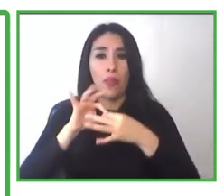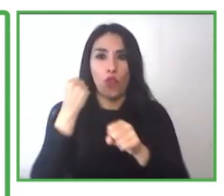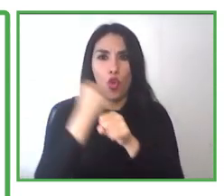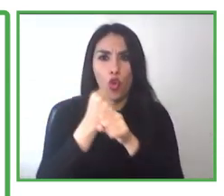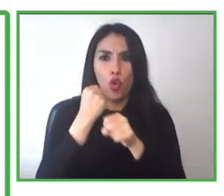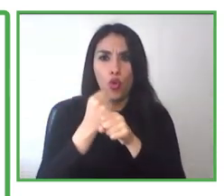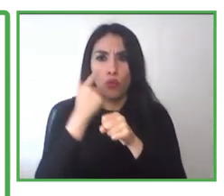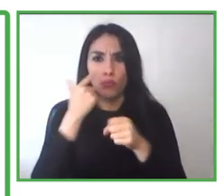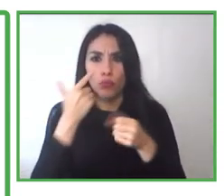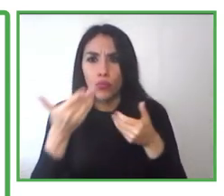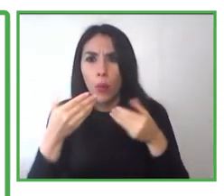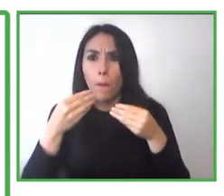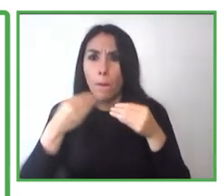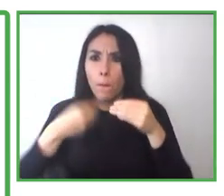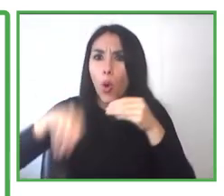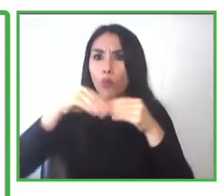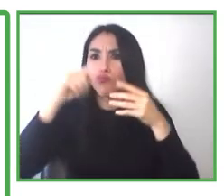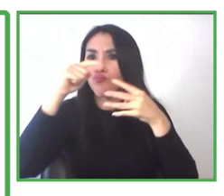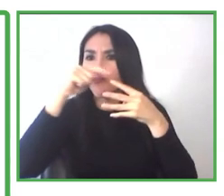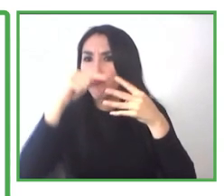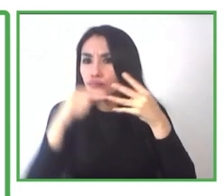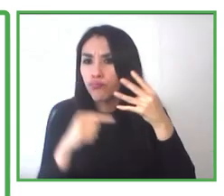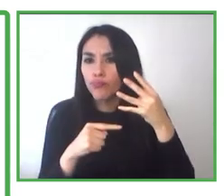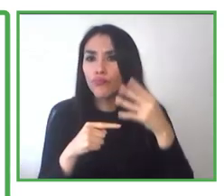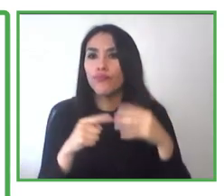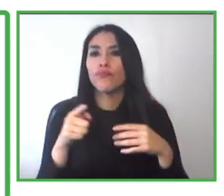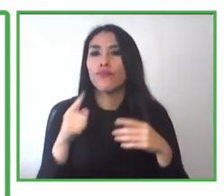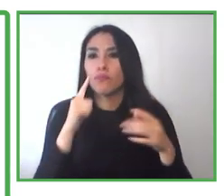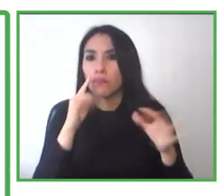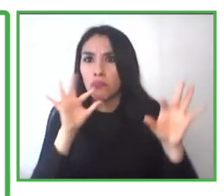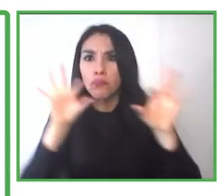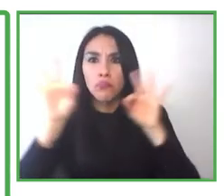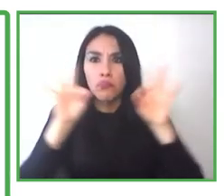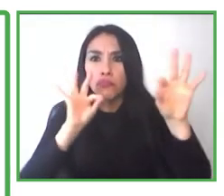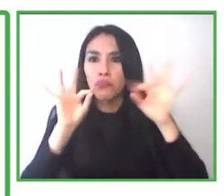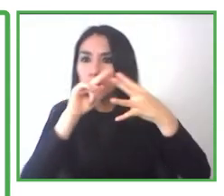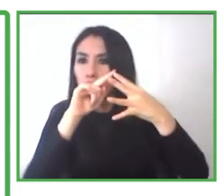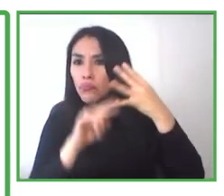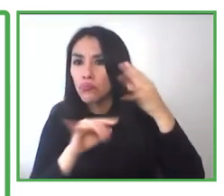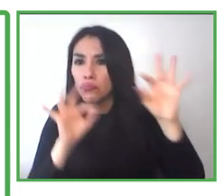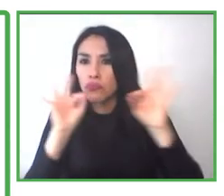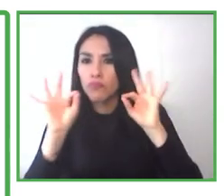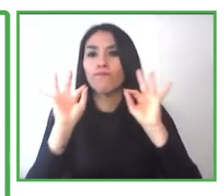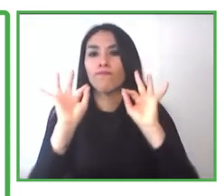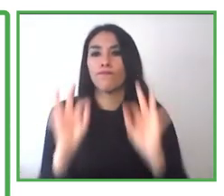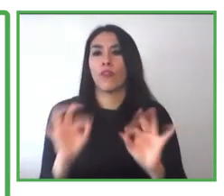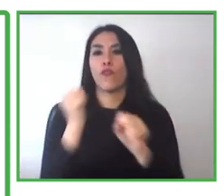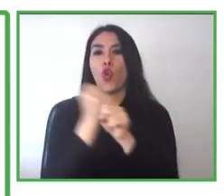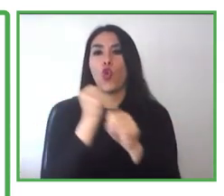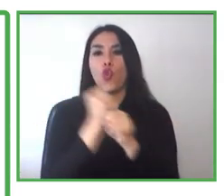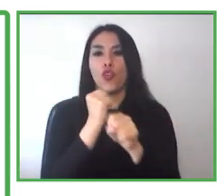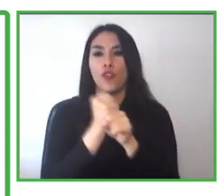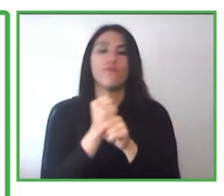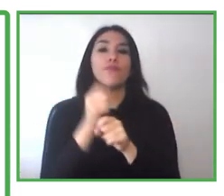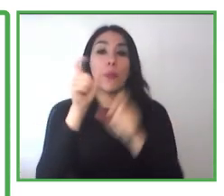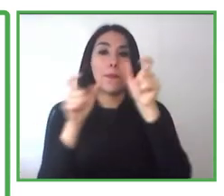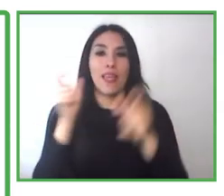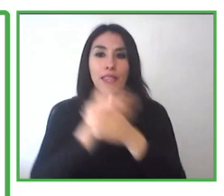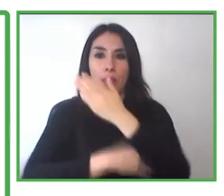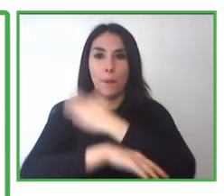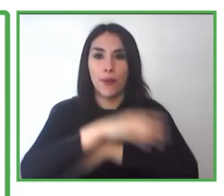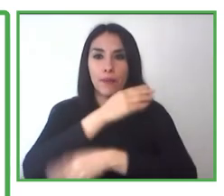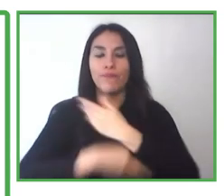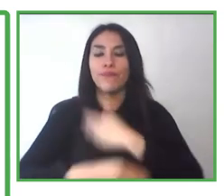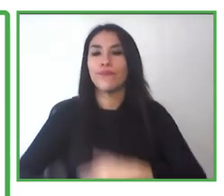a lot more actions and to open many more doors for labor inclusion, for people with